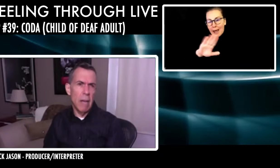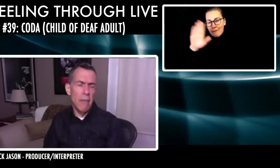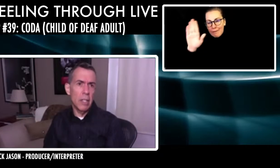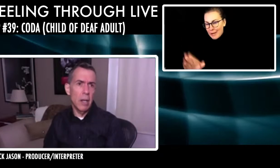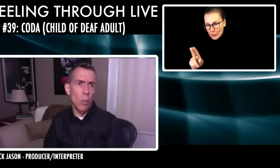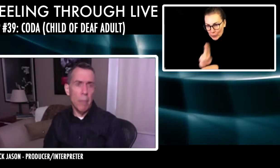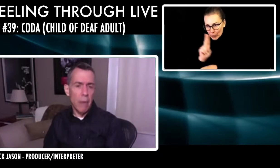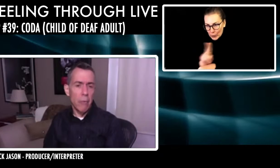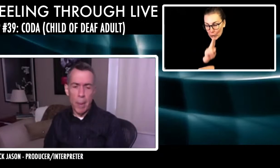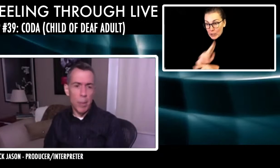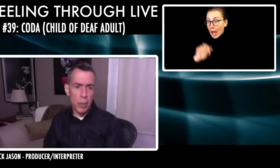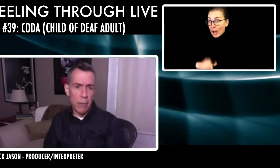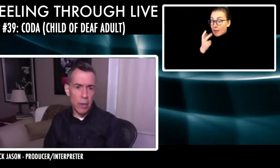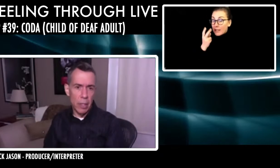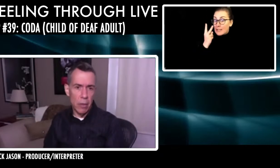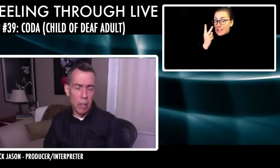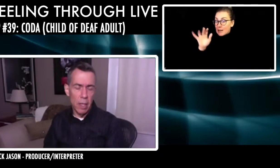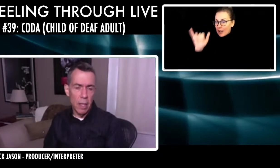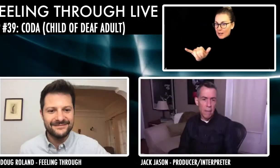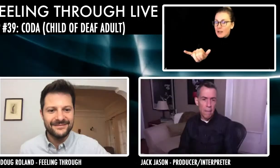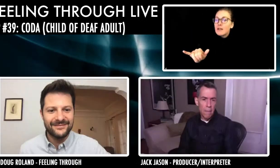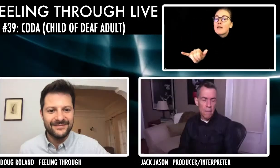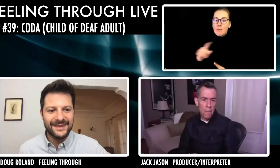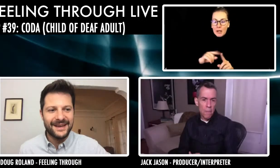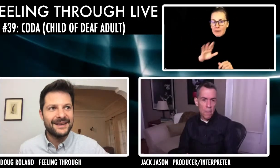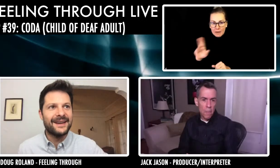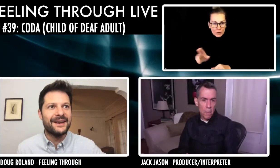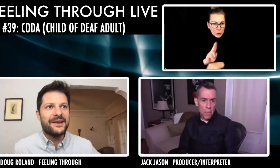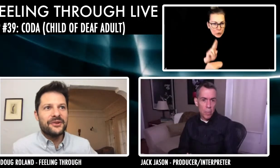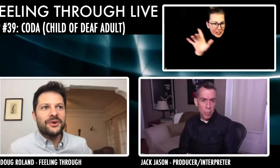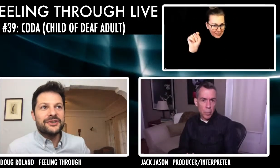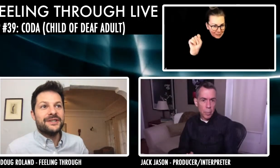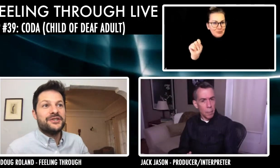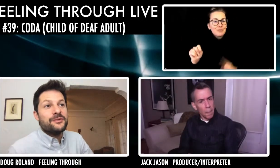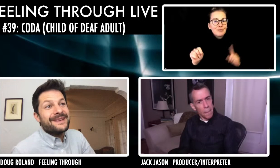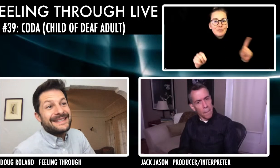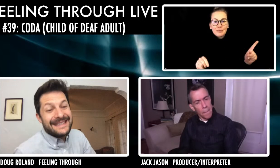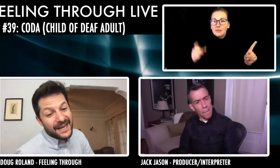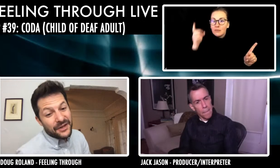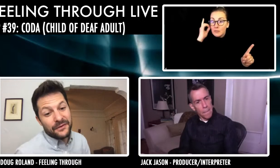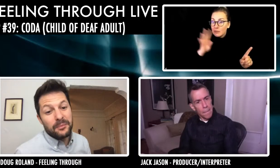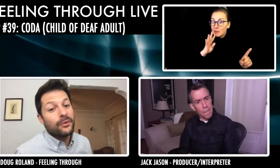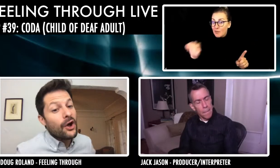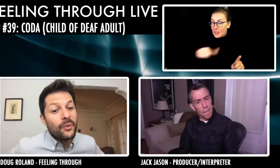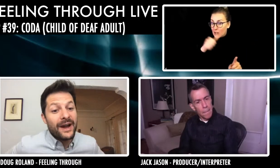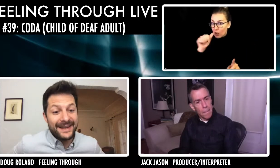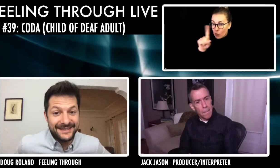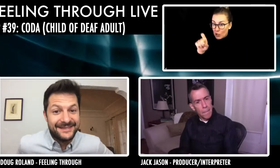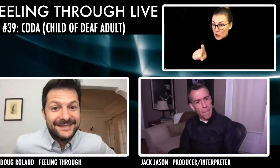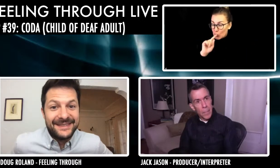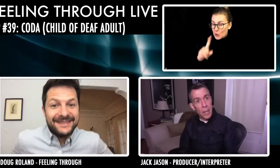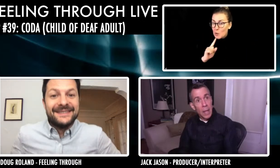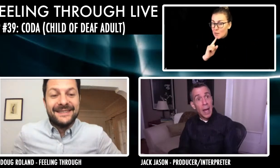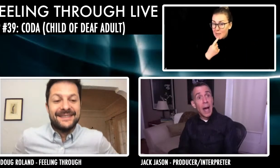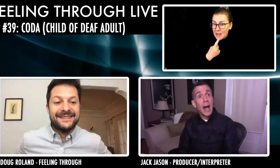I haven't done it in a while, but I remember doing that very clearly. And, and another question is, do you miss signing for Broadway?